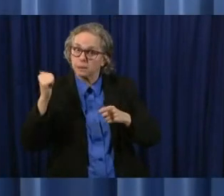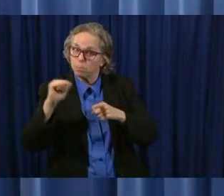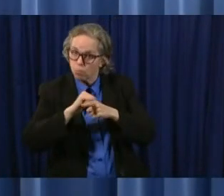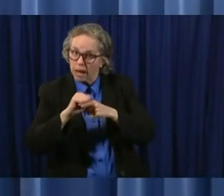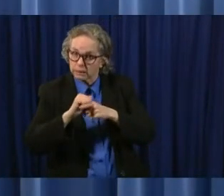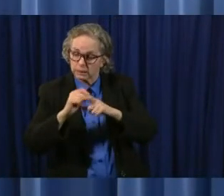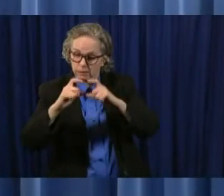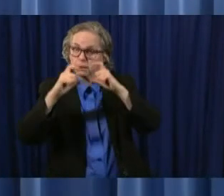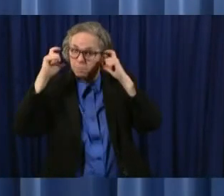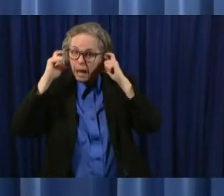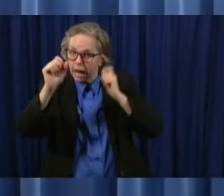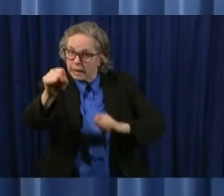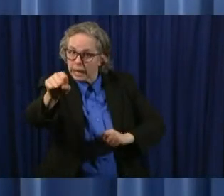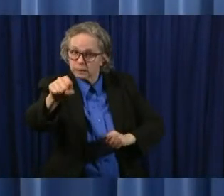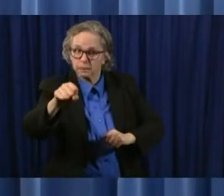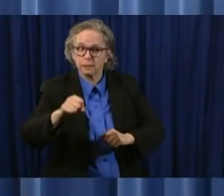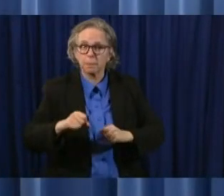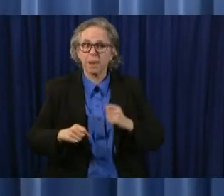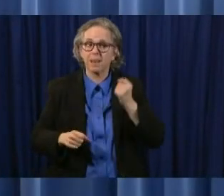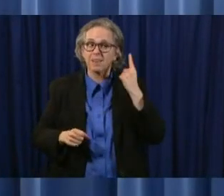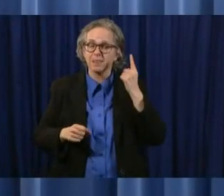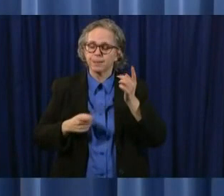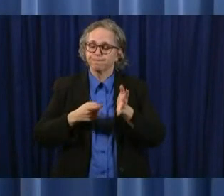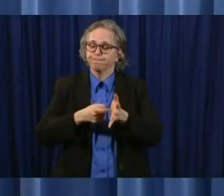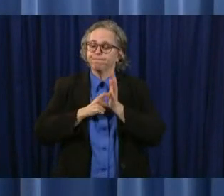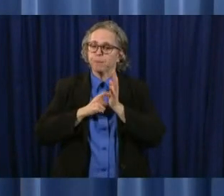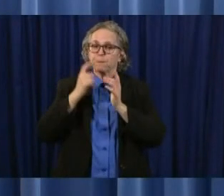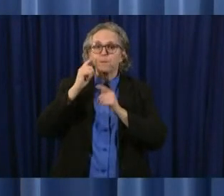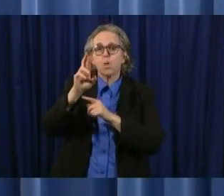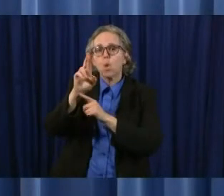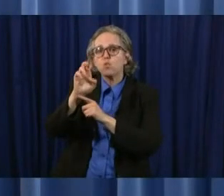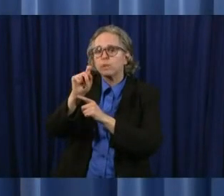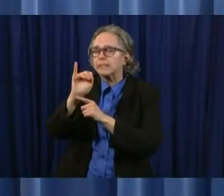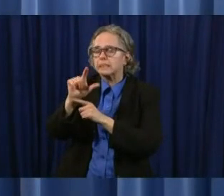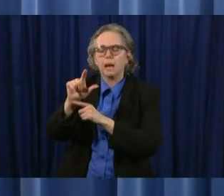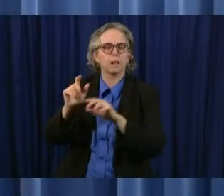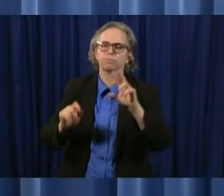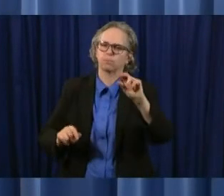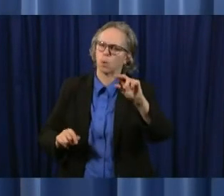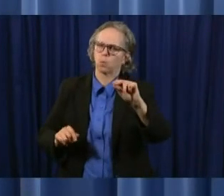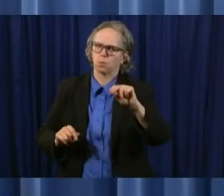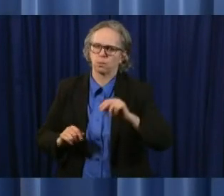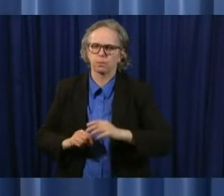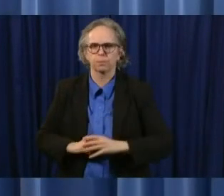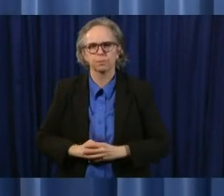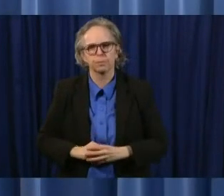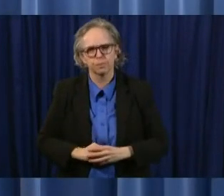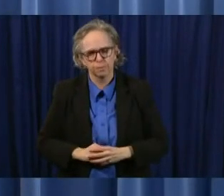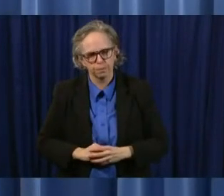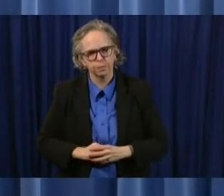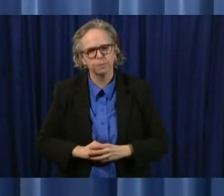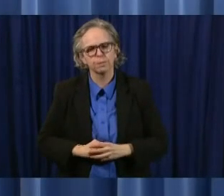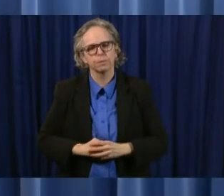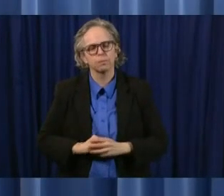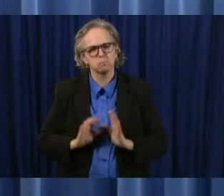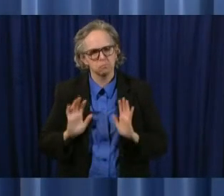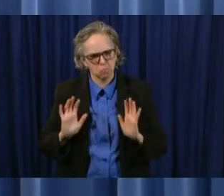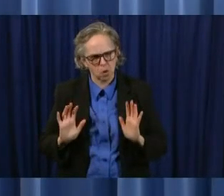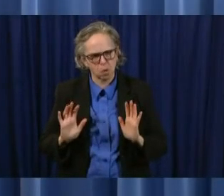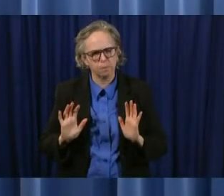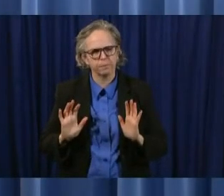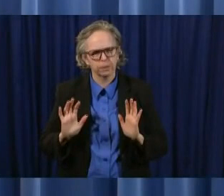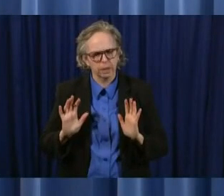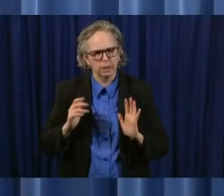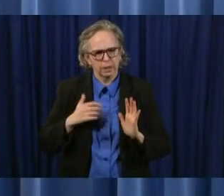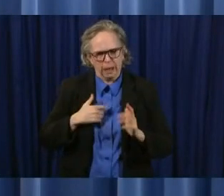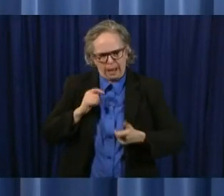time uh maybe talking about that um but again to emphasize i've heard you and we're